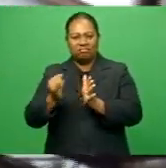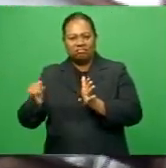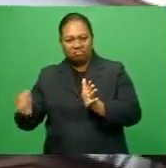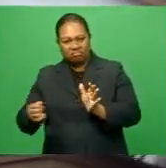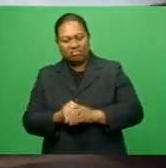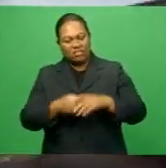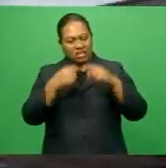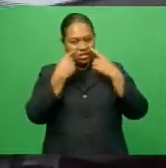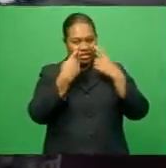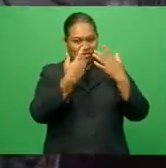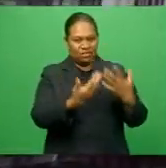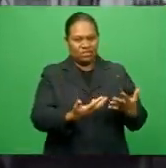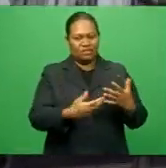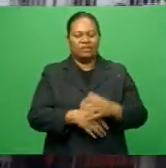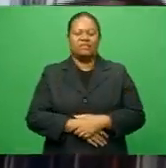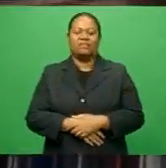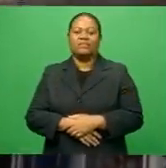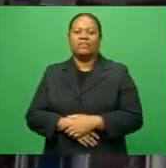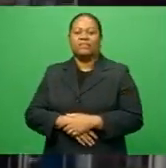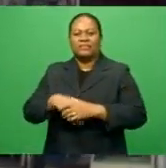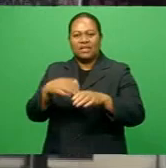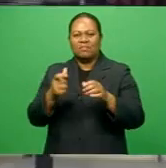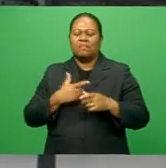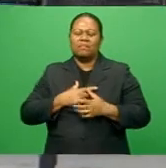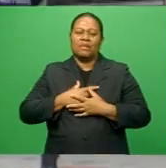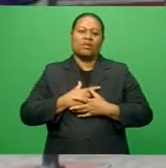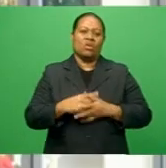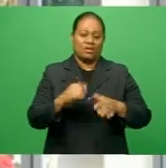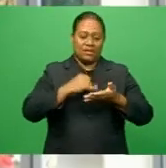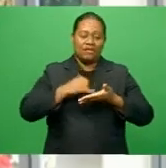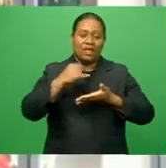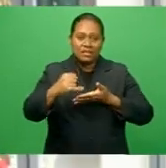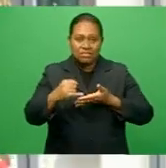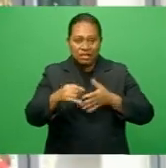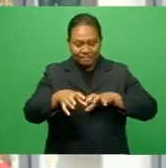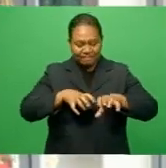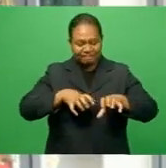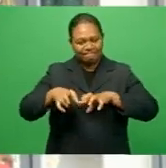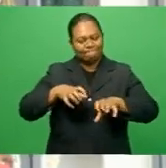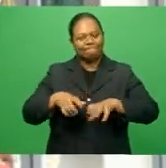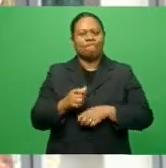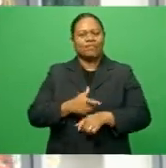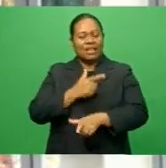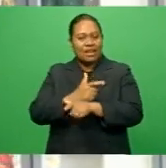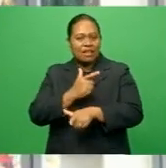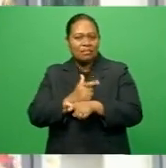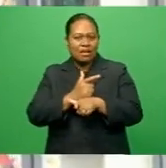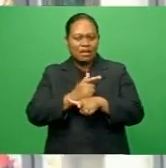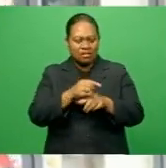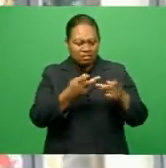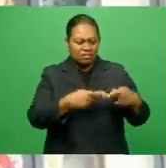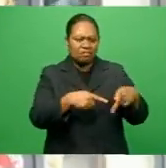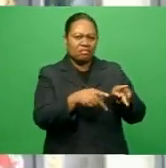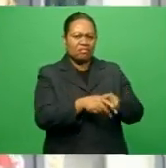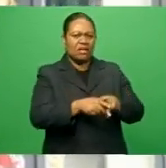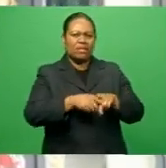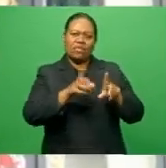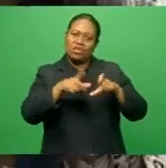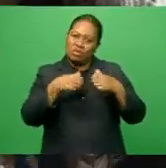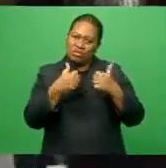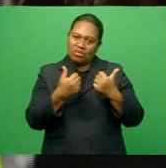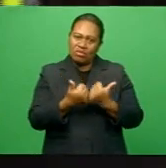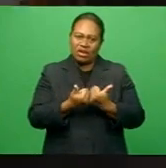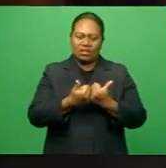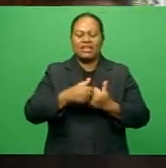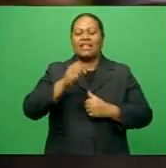indicators for consumption, spending, investment activities, and labor market conditions recorded annual contractions in the